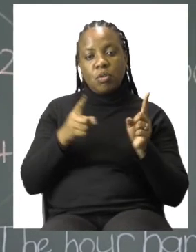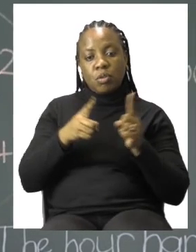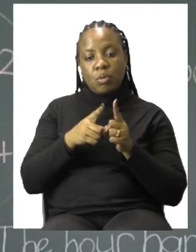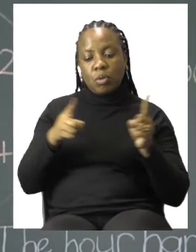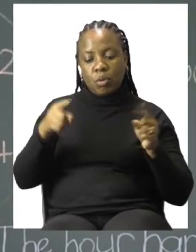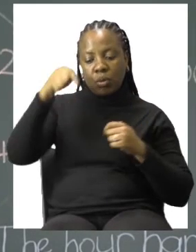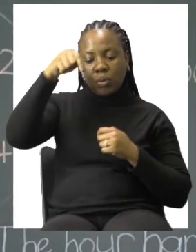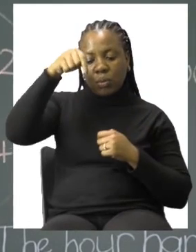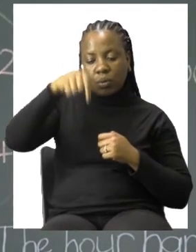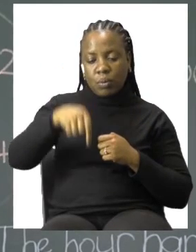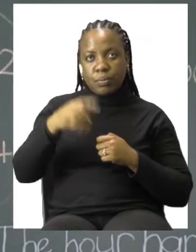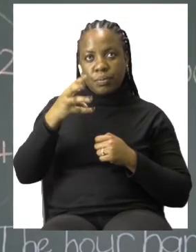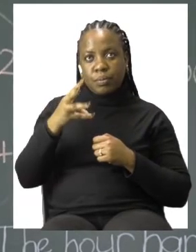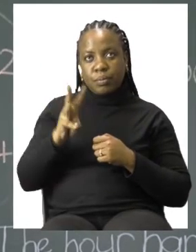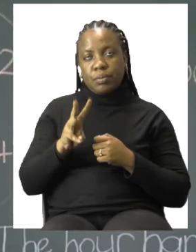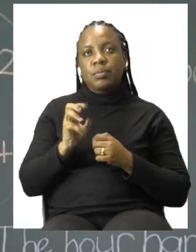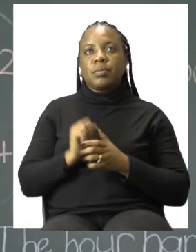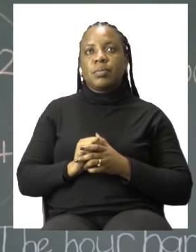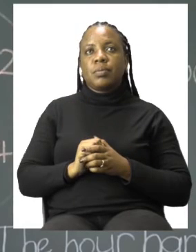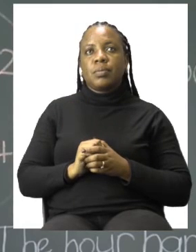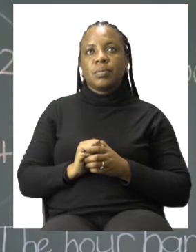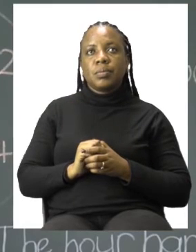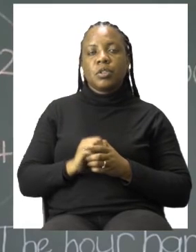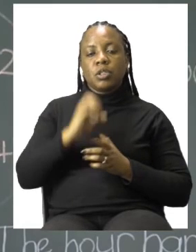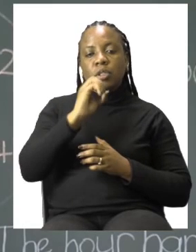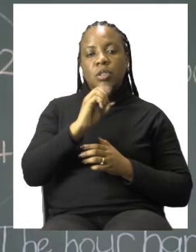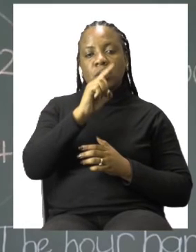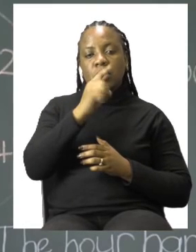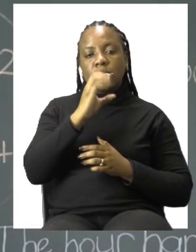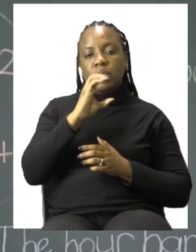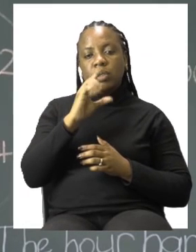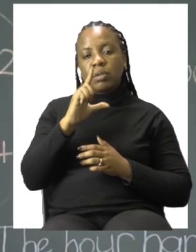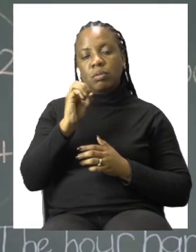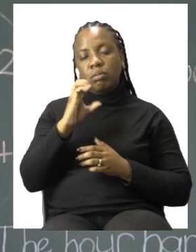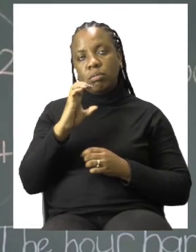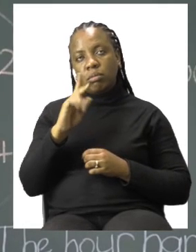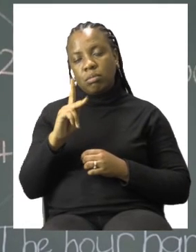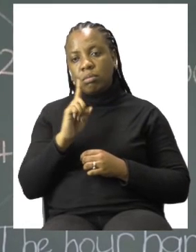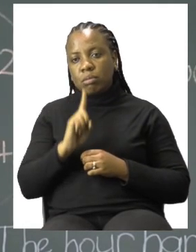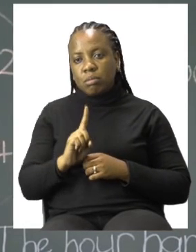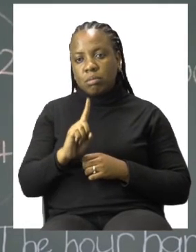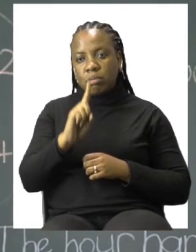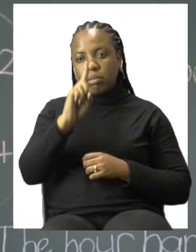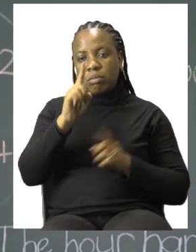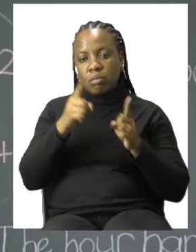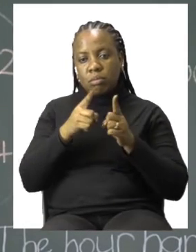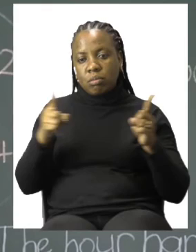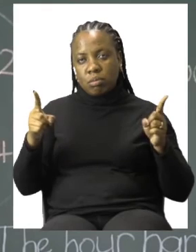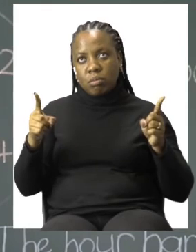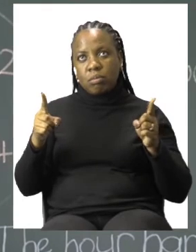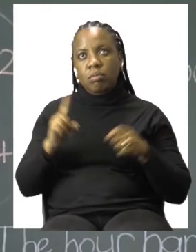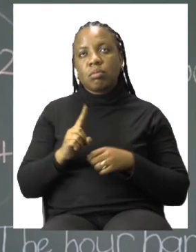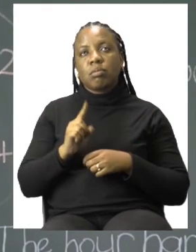one just touching the number. So we have now said half past 4. Remember you can also